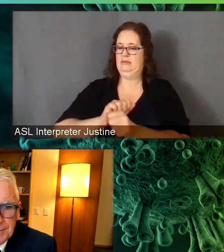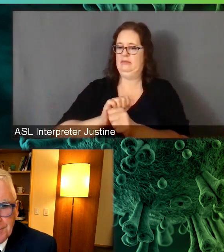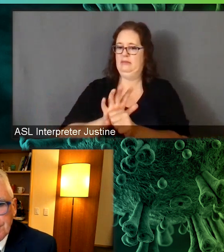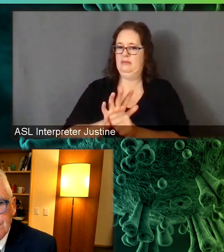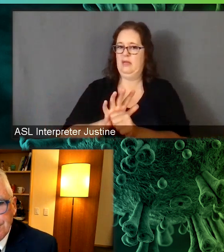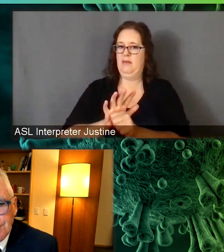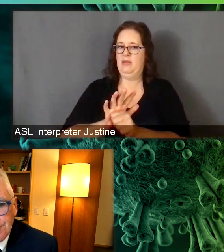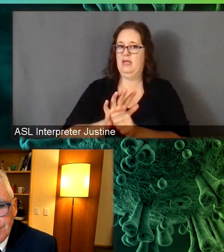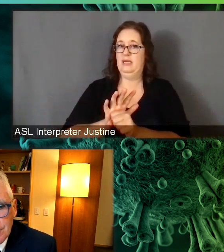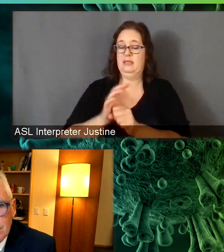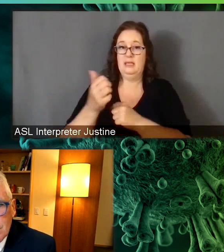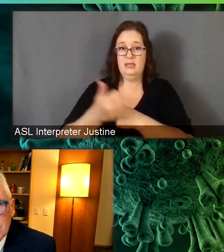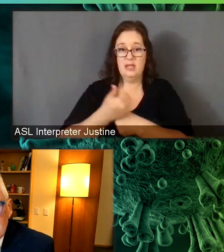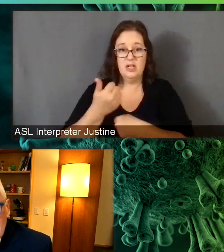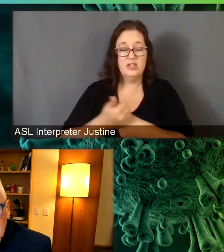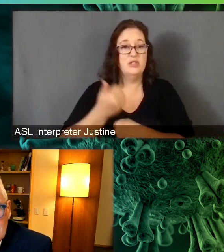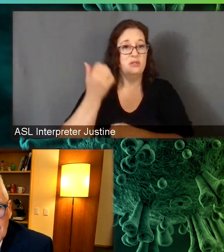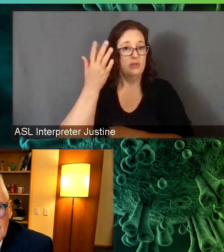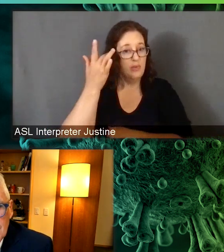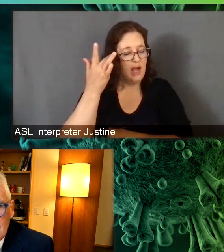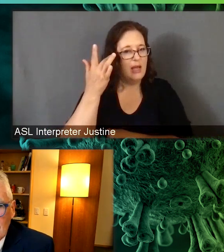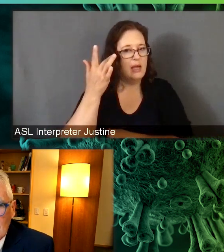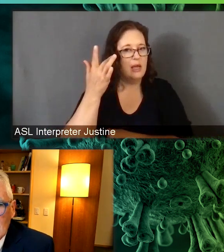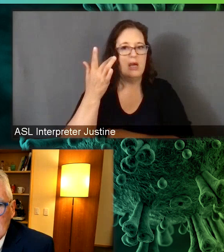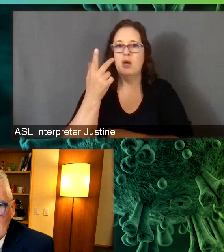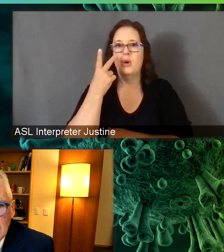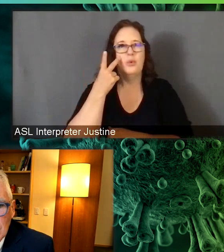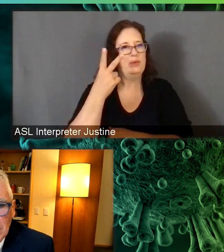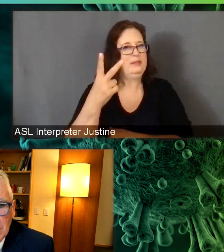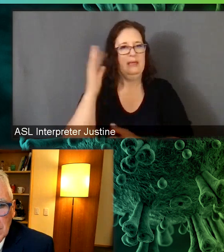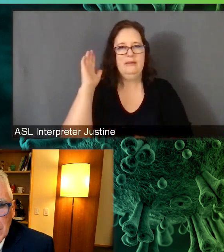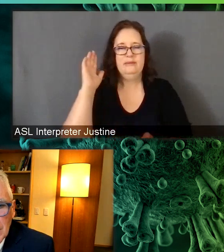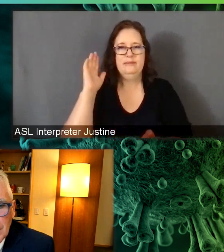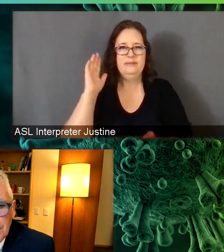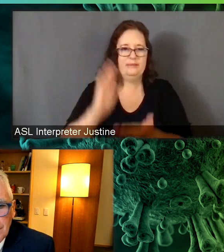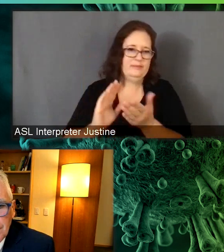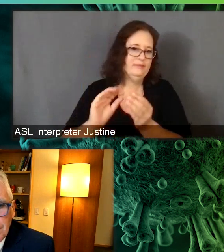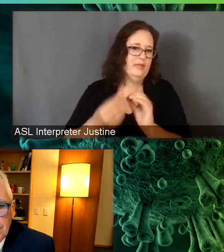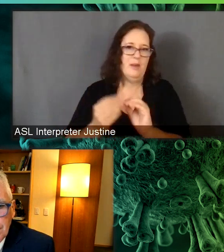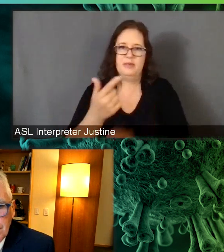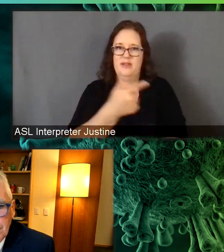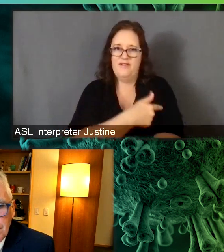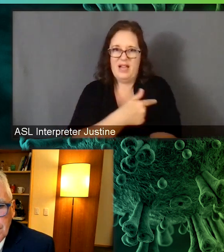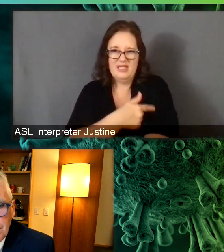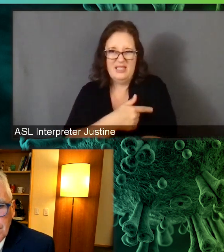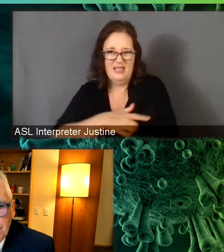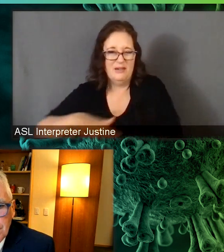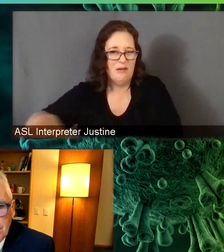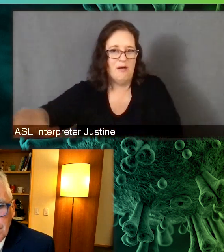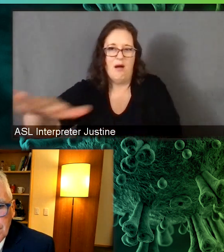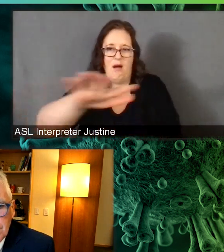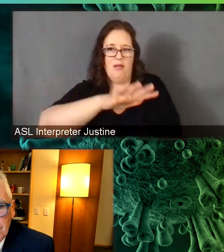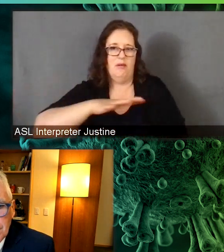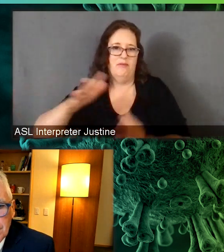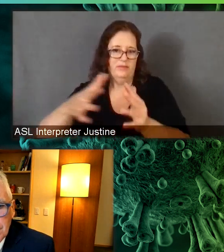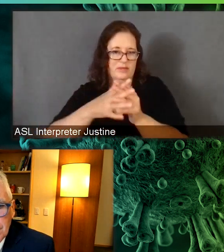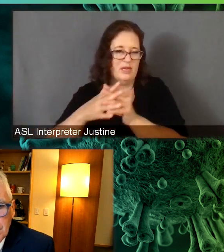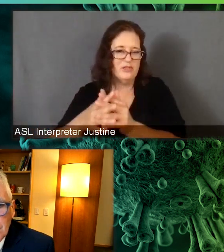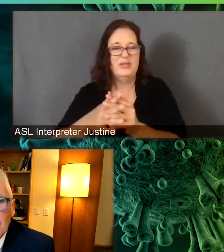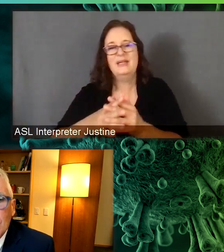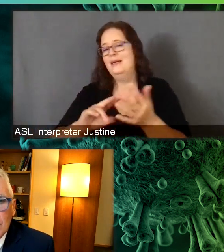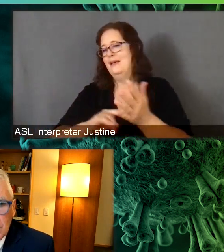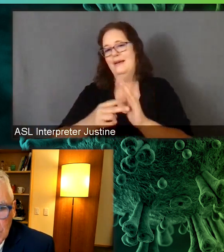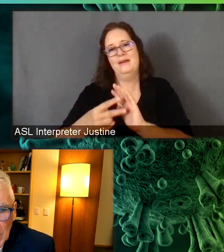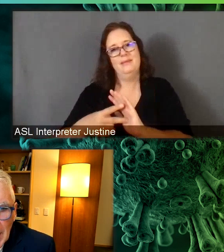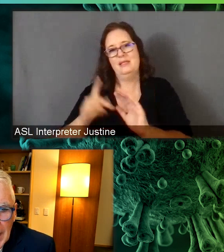unfortunate is just we're not seeing the level of vaccination that we would like across the country to really protect kids by preventing community